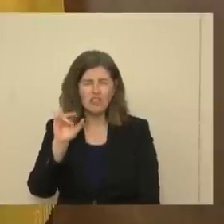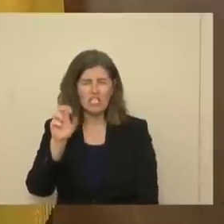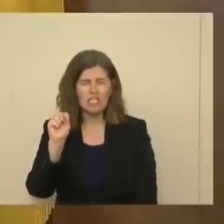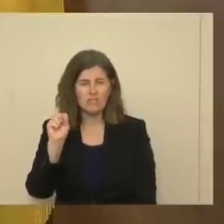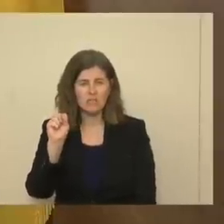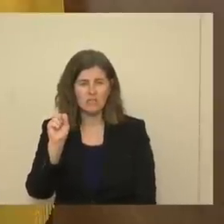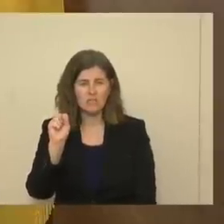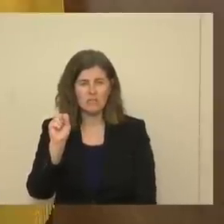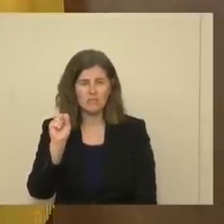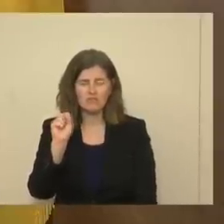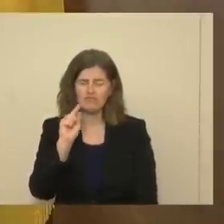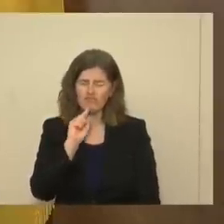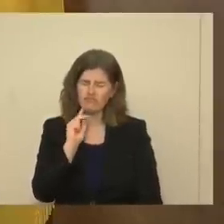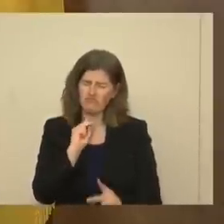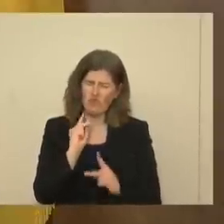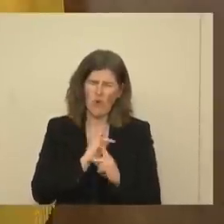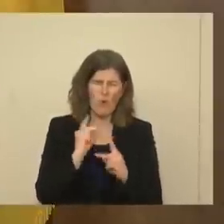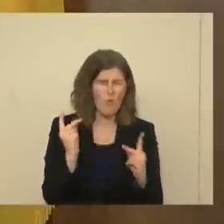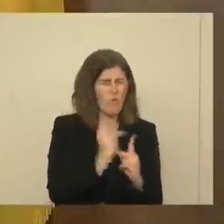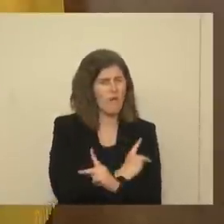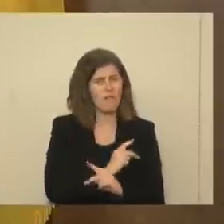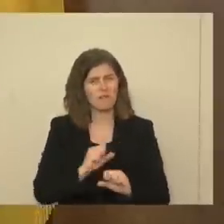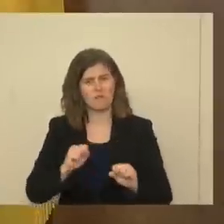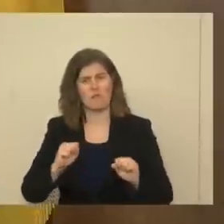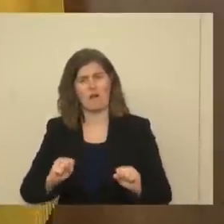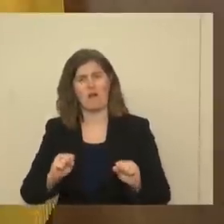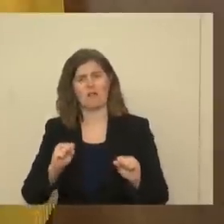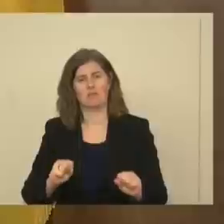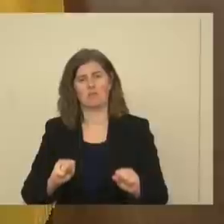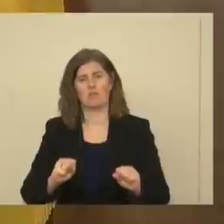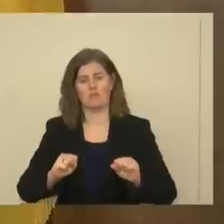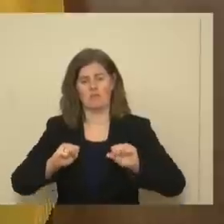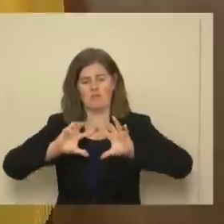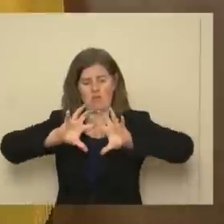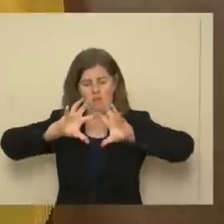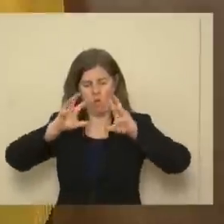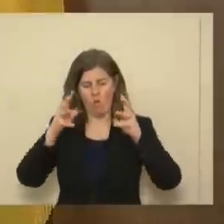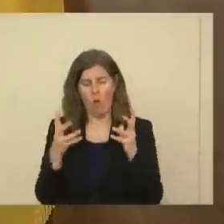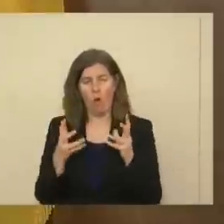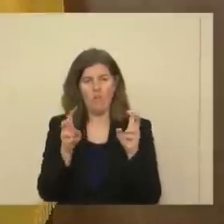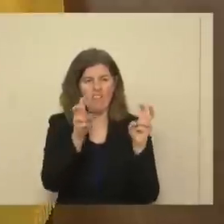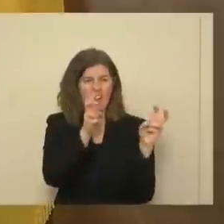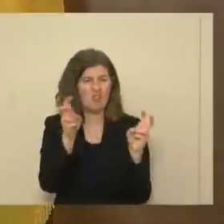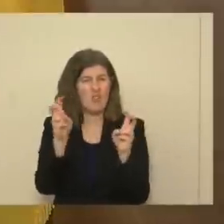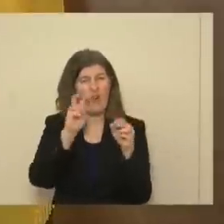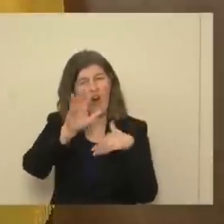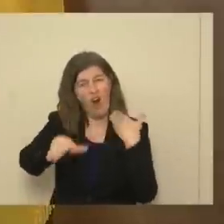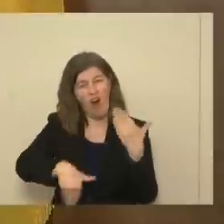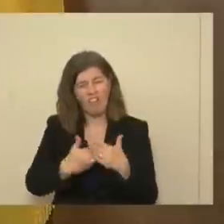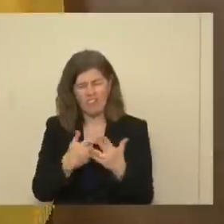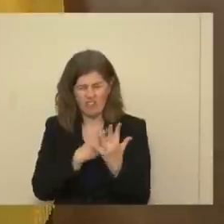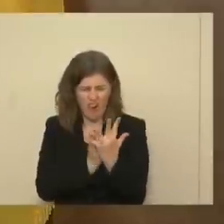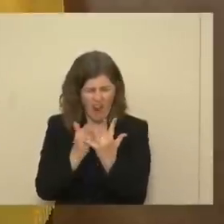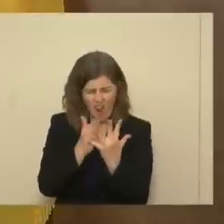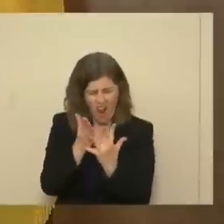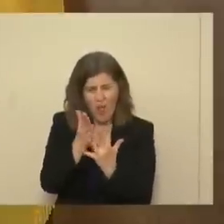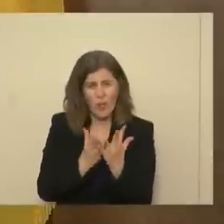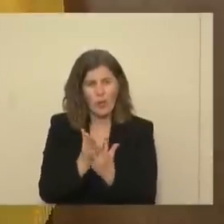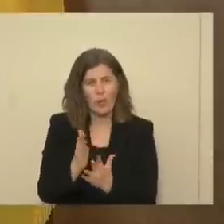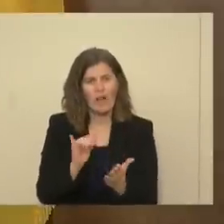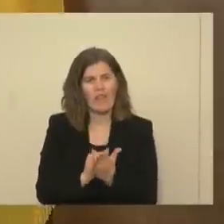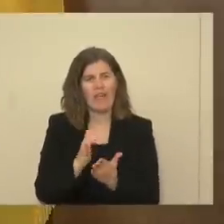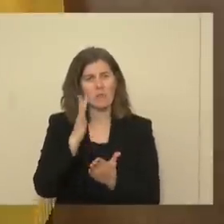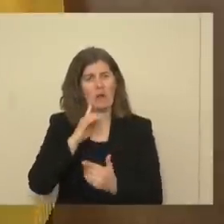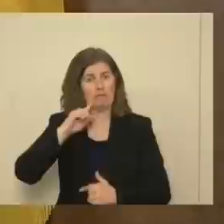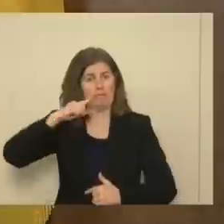It is the worst possible set of global issues for us all to navigate, and that is why we take